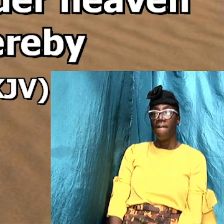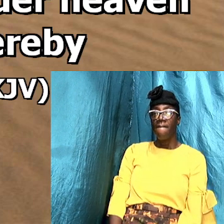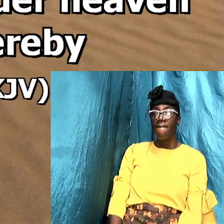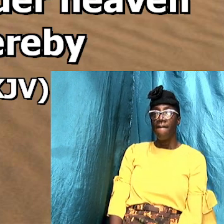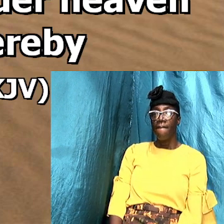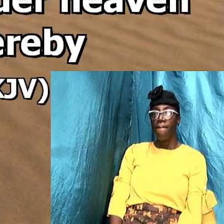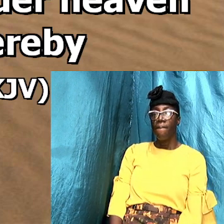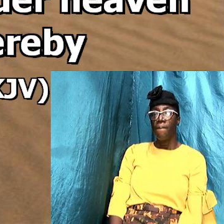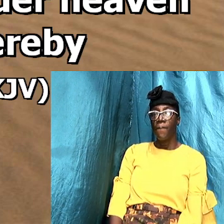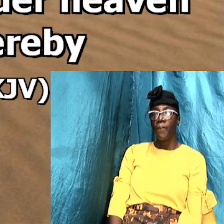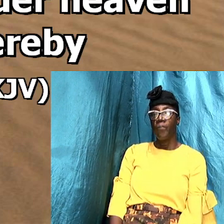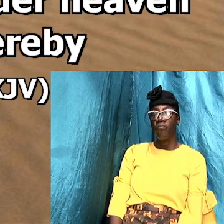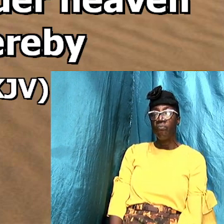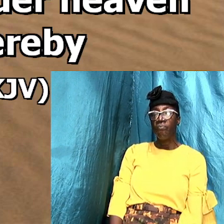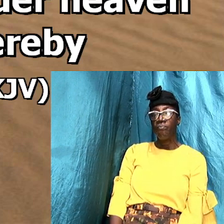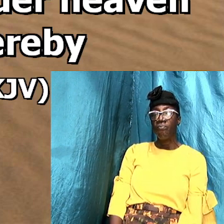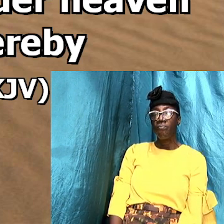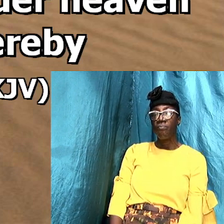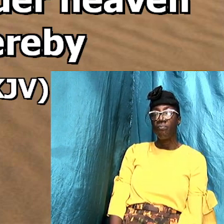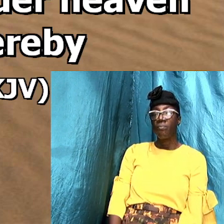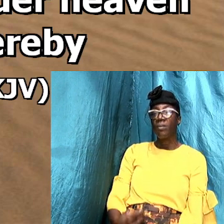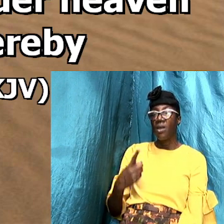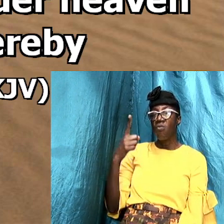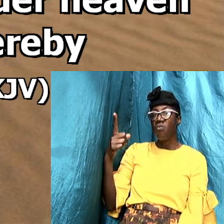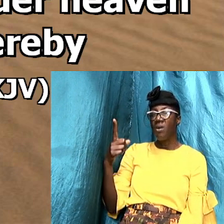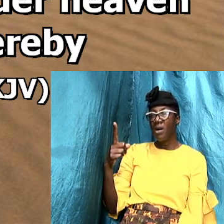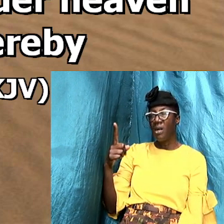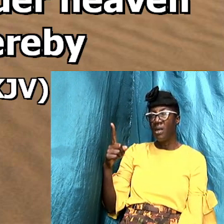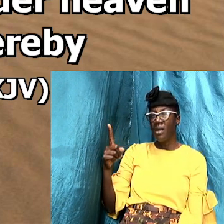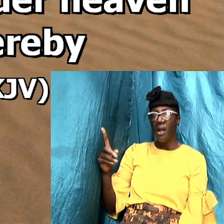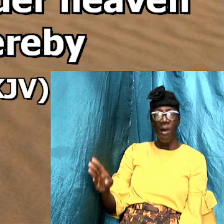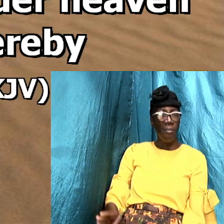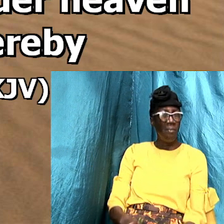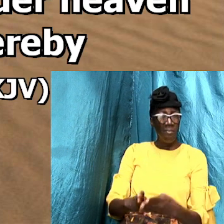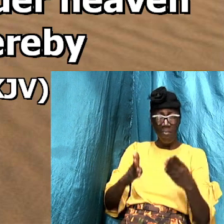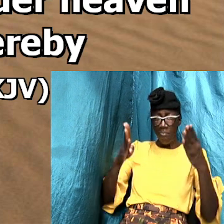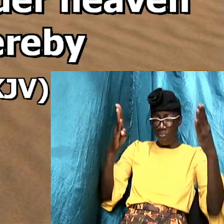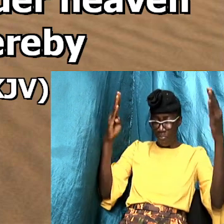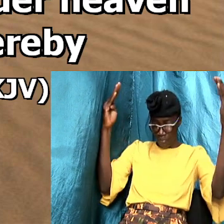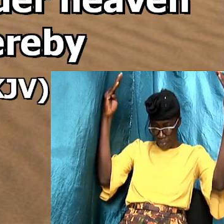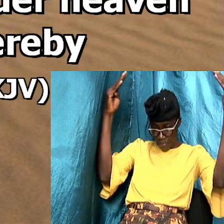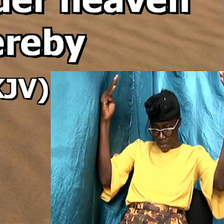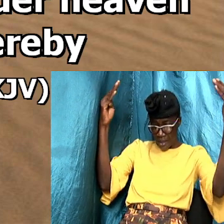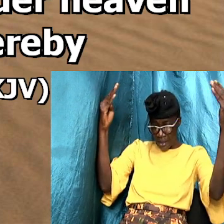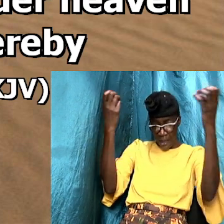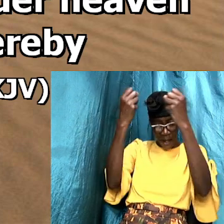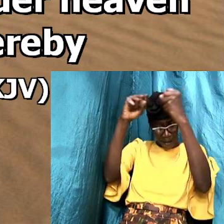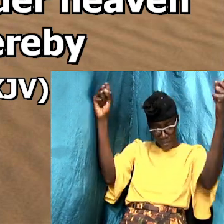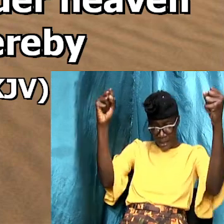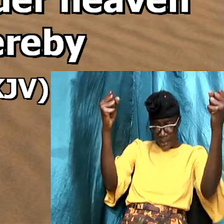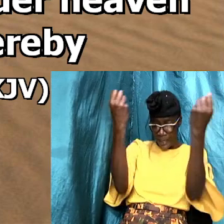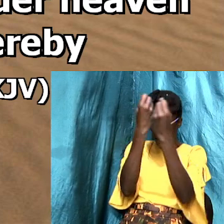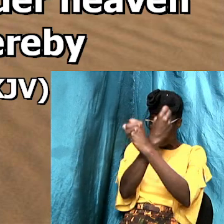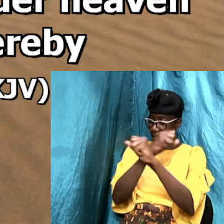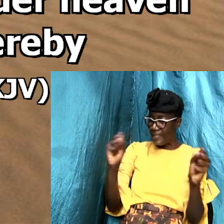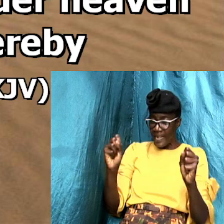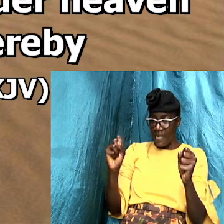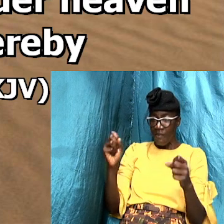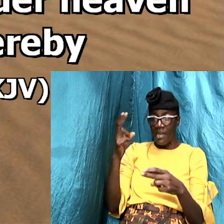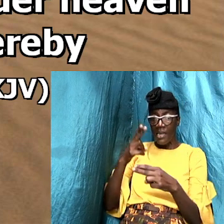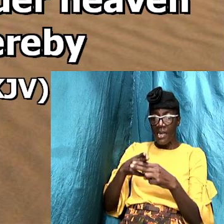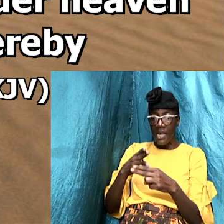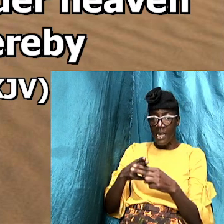thus the one supreme saving name of Matthew 28 19 is really Jesus